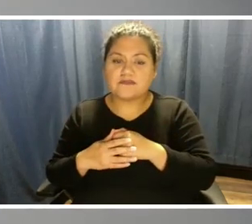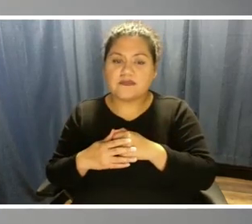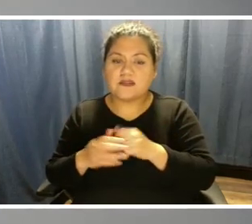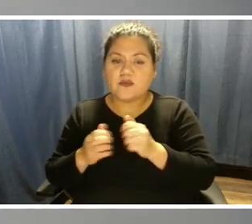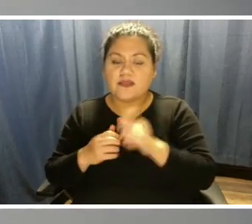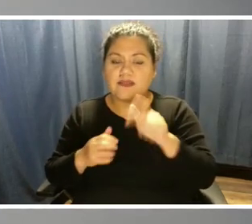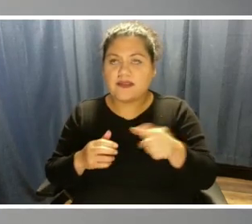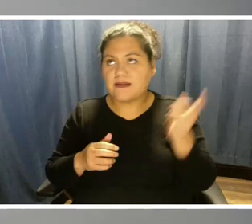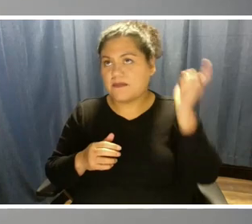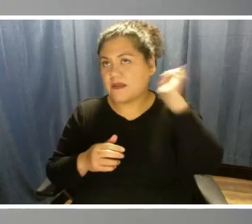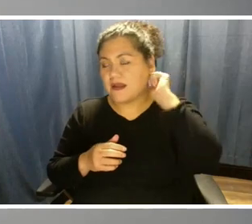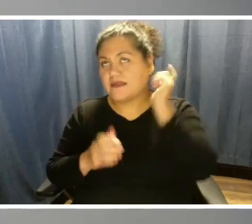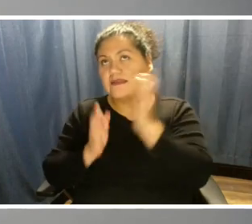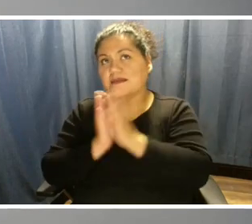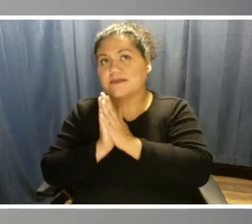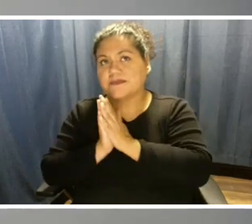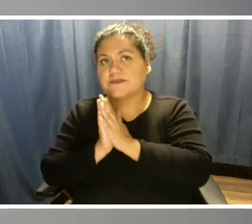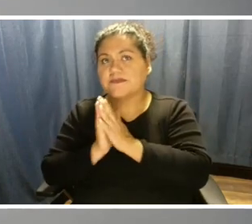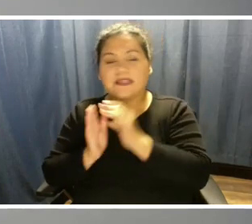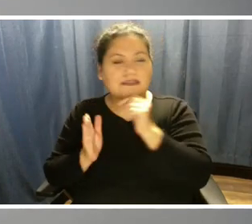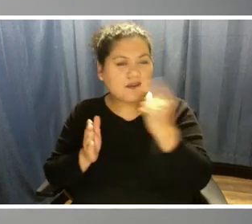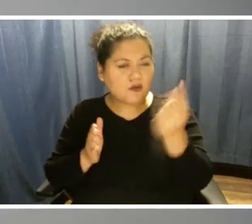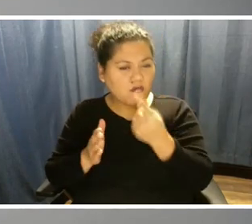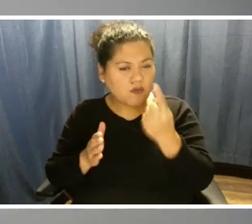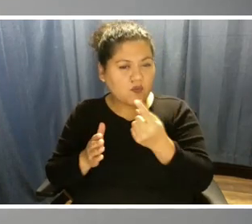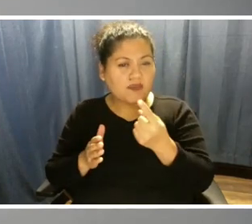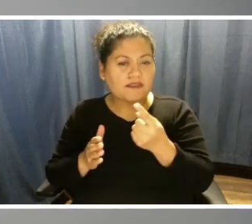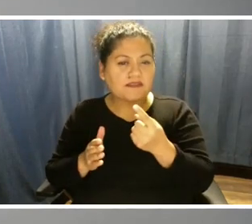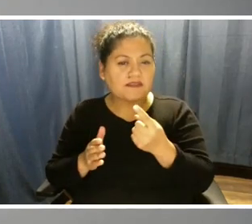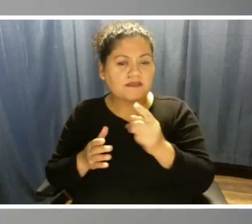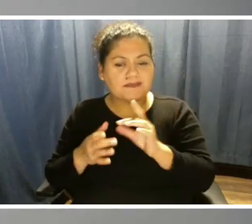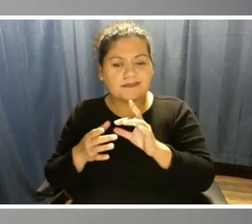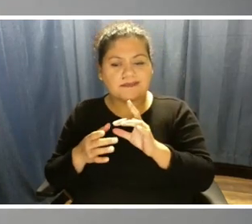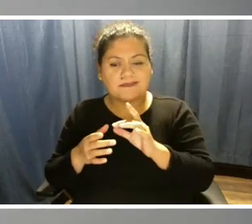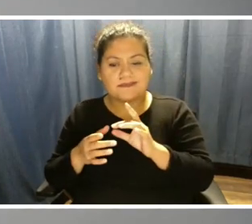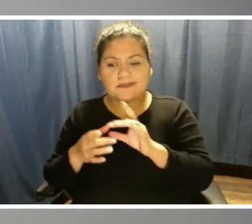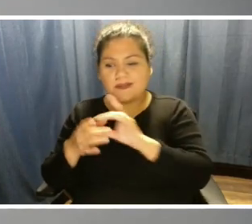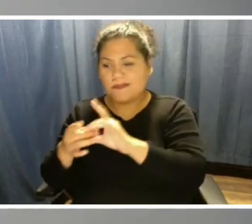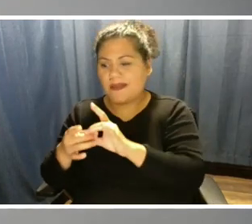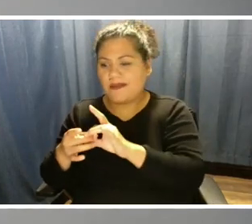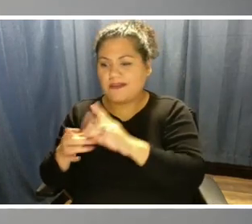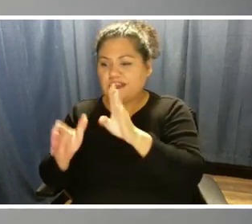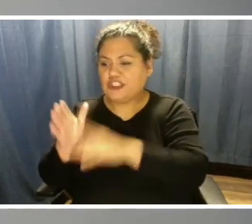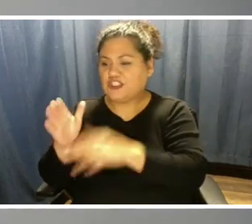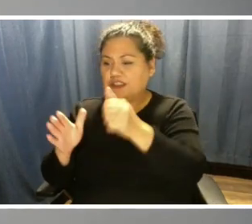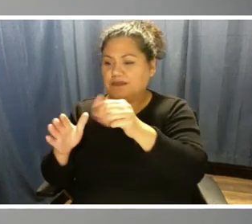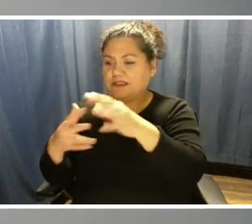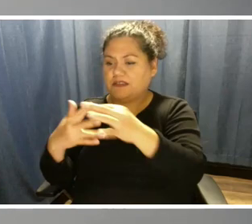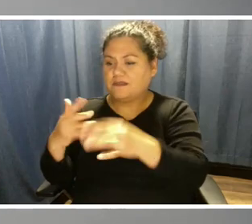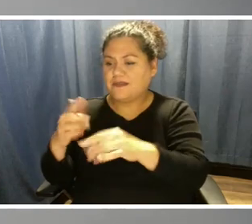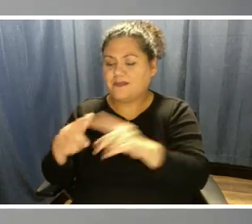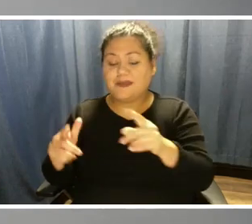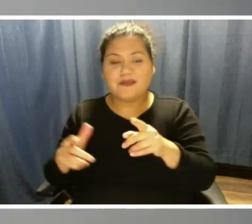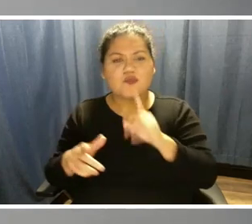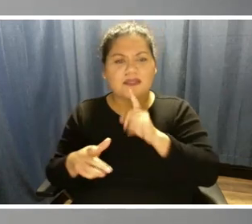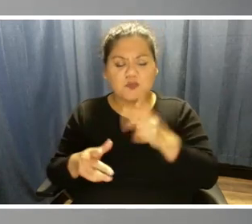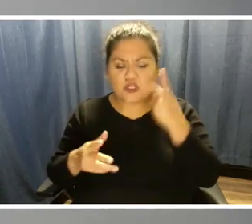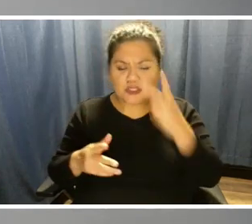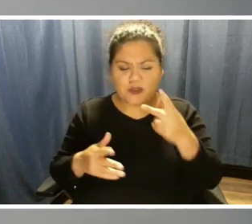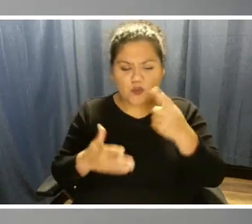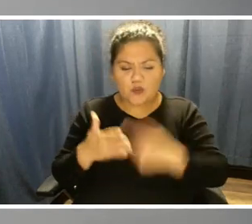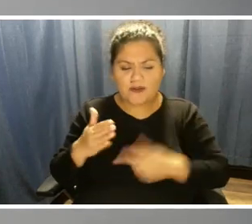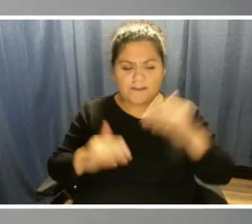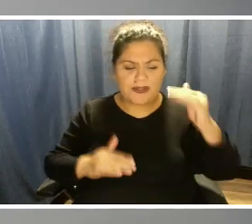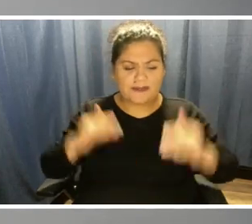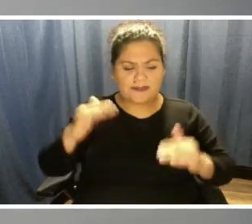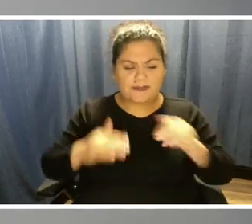mind, it's not always necessarily about the cheapest option, but really what balances all the other non